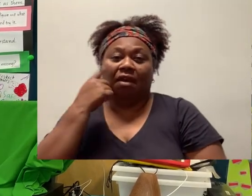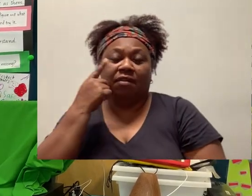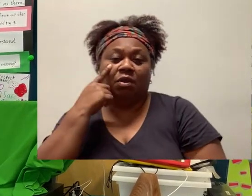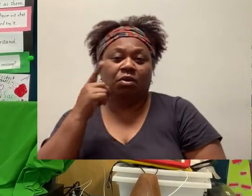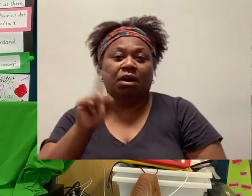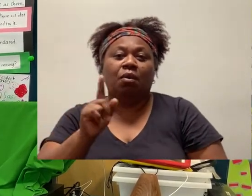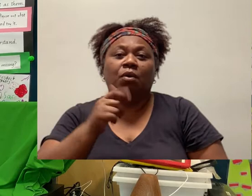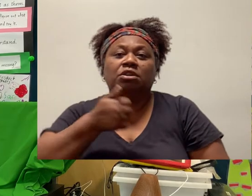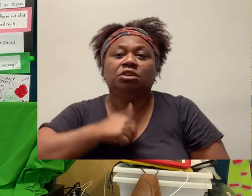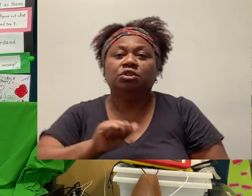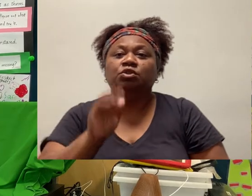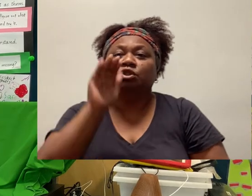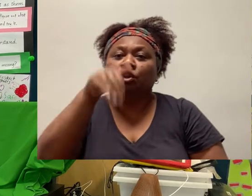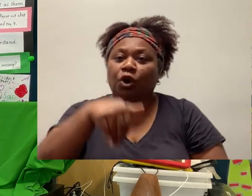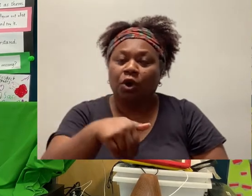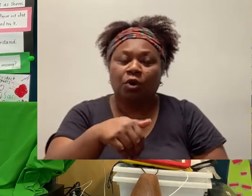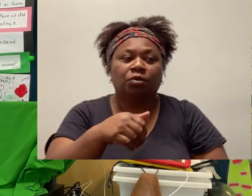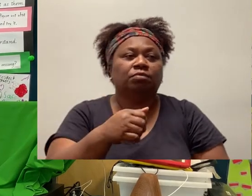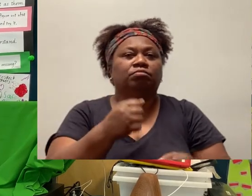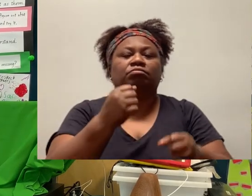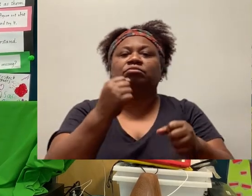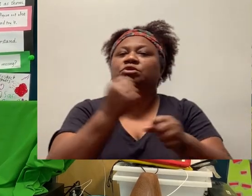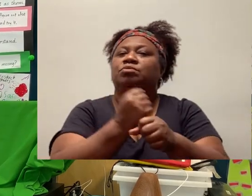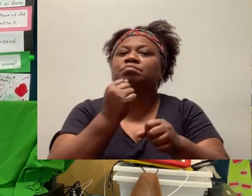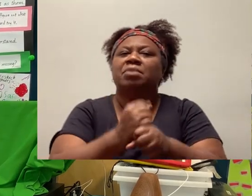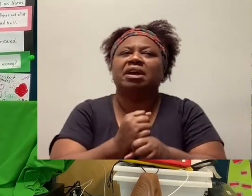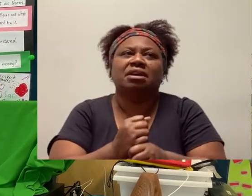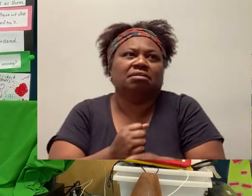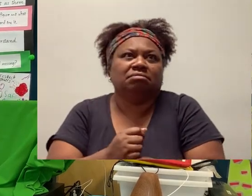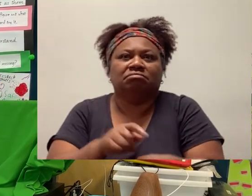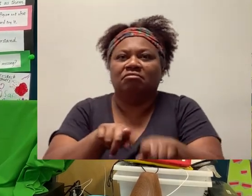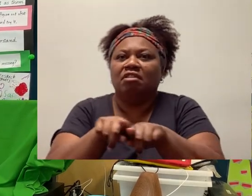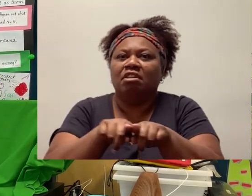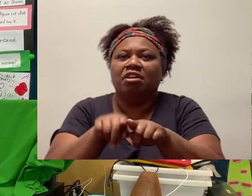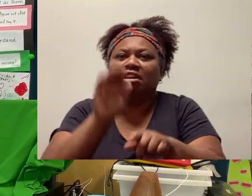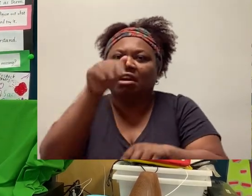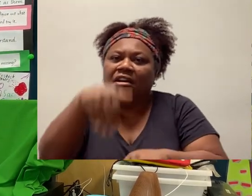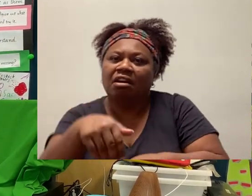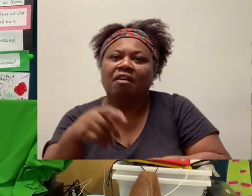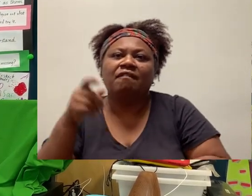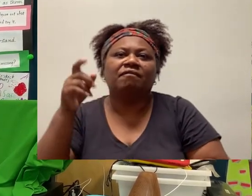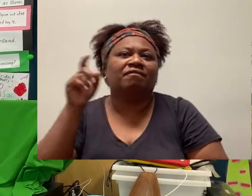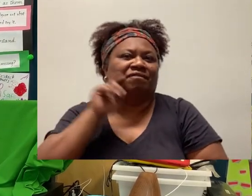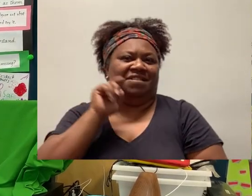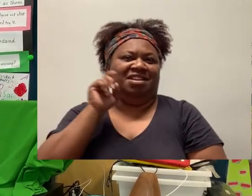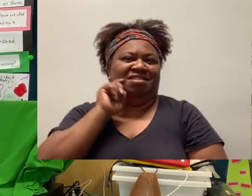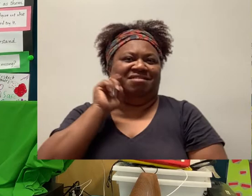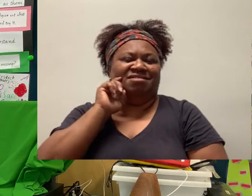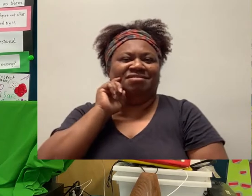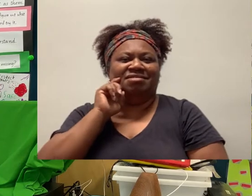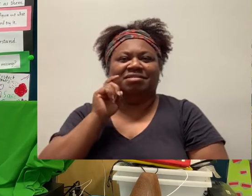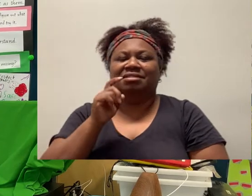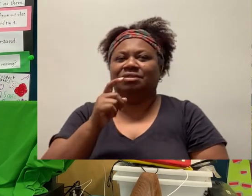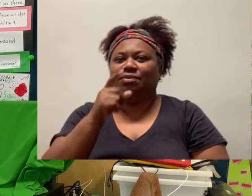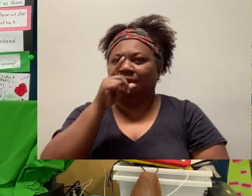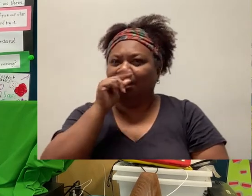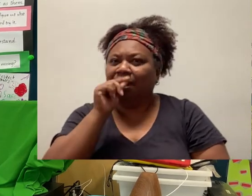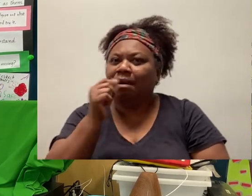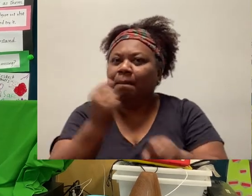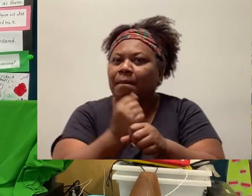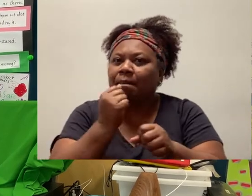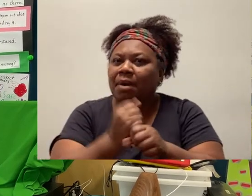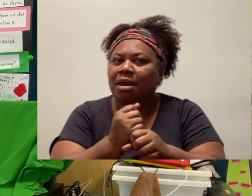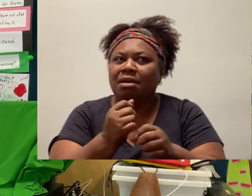to make into fun literacy learning options. So looking at how we can make some letters and write some words